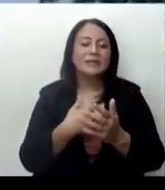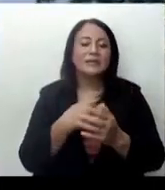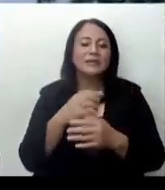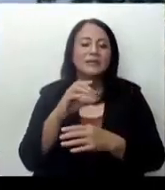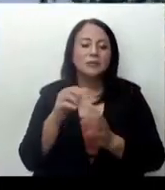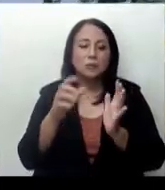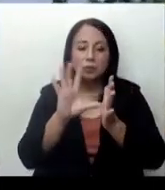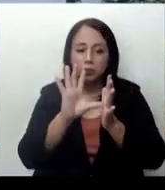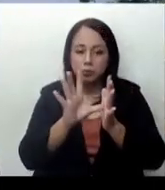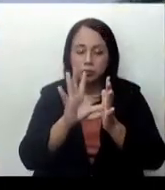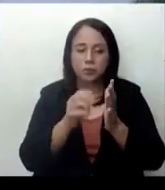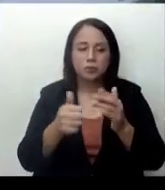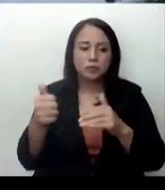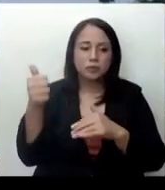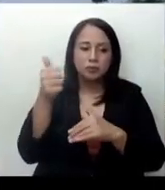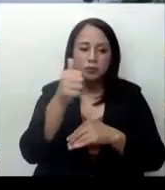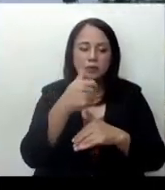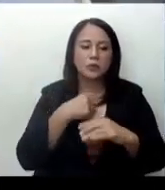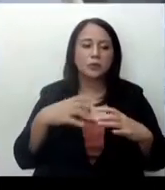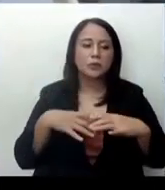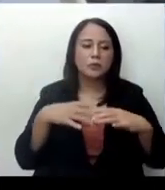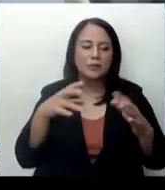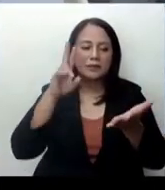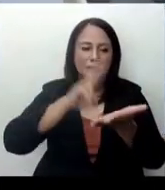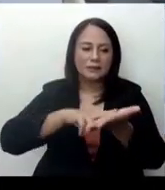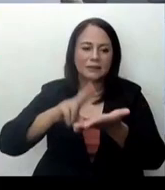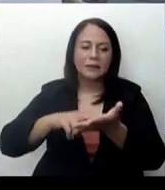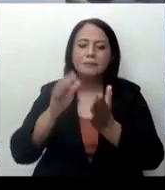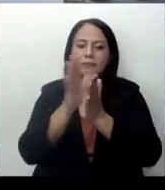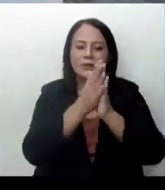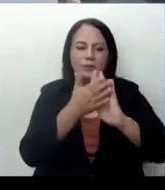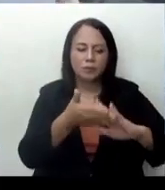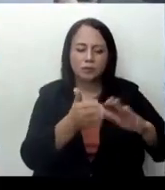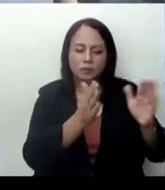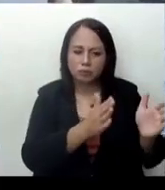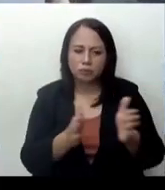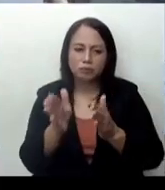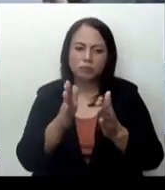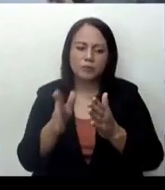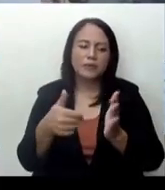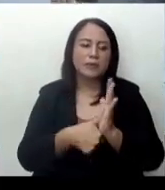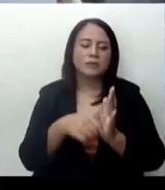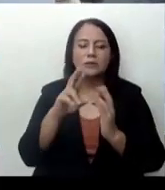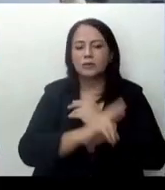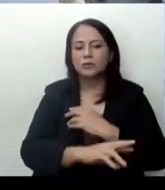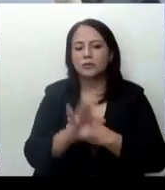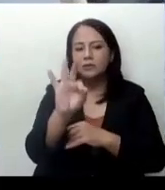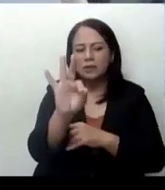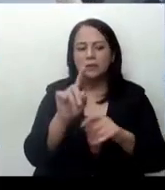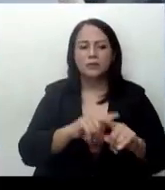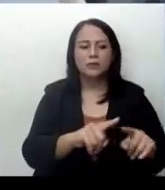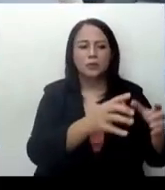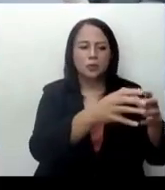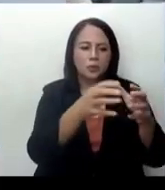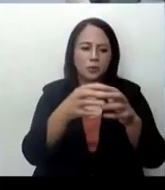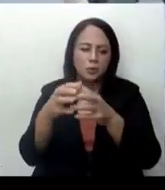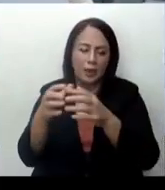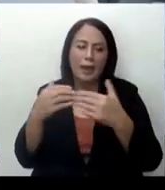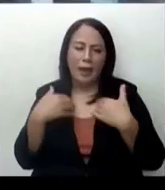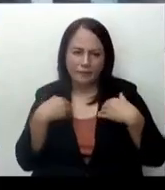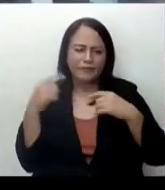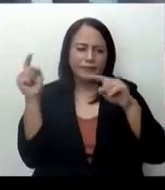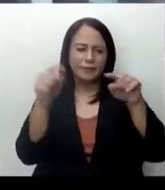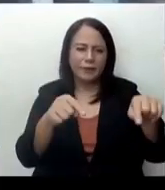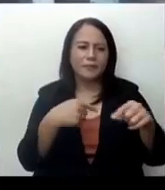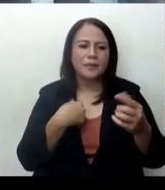spearheaded on Monday the commitment signing for a peaceful and order of the elections in Region 9. Different sectors are present during the activity held at the